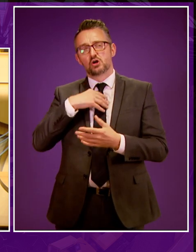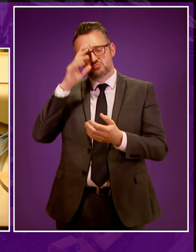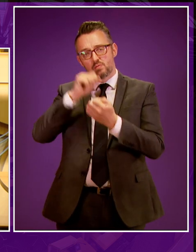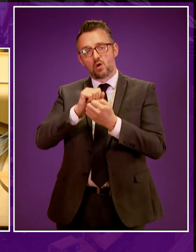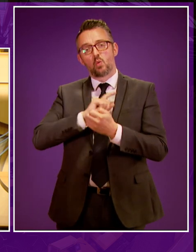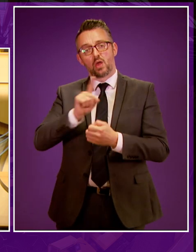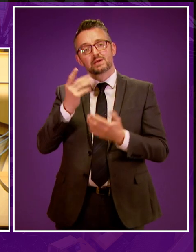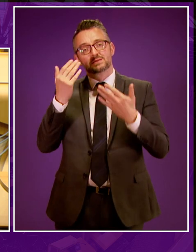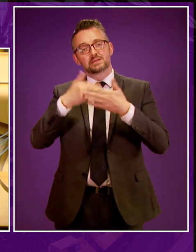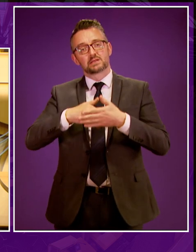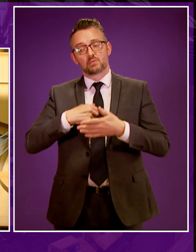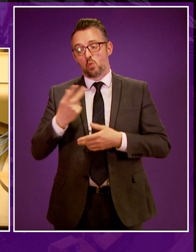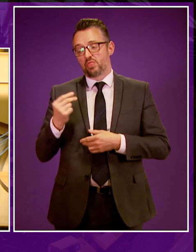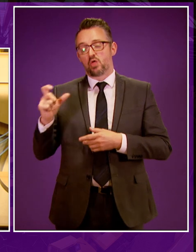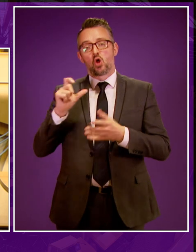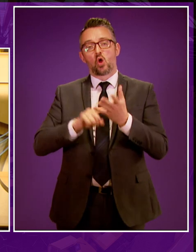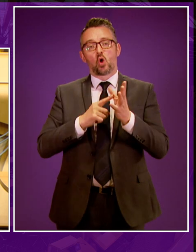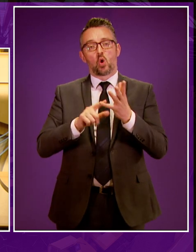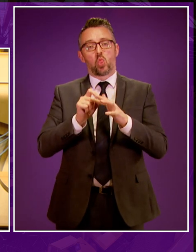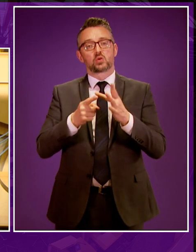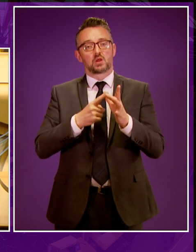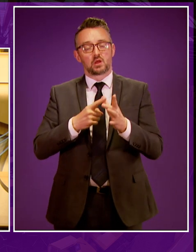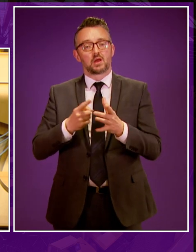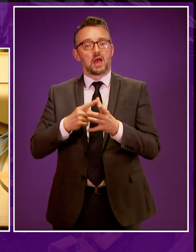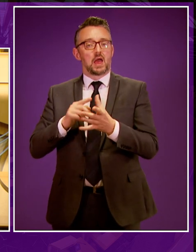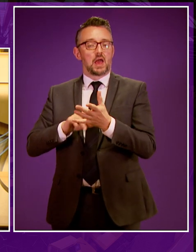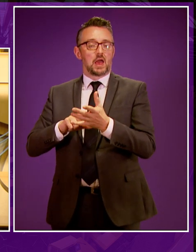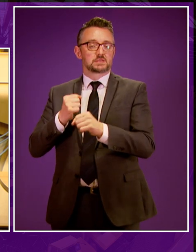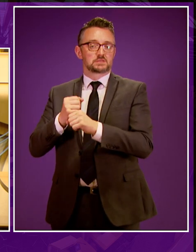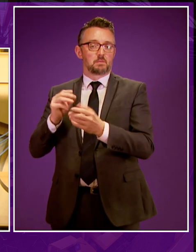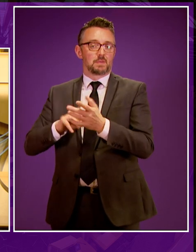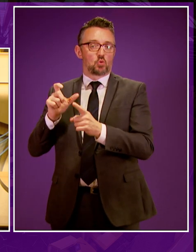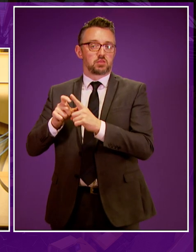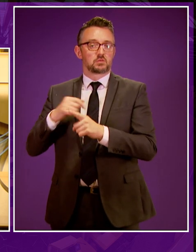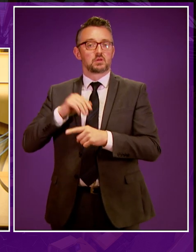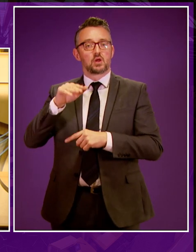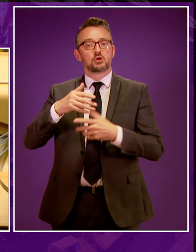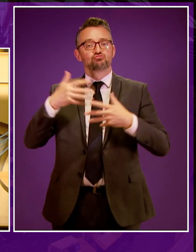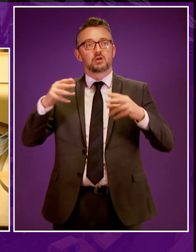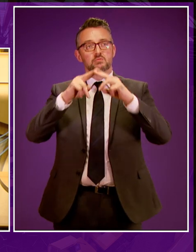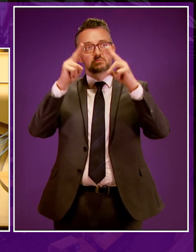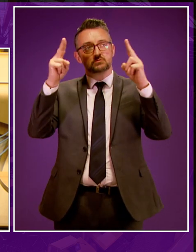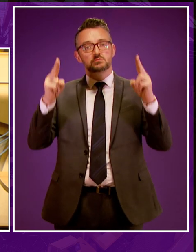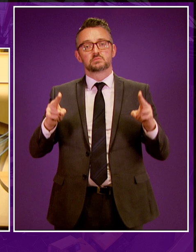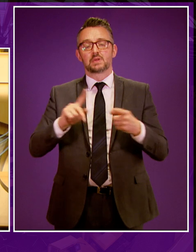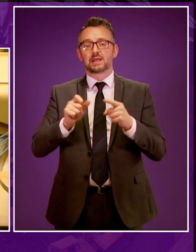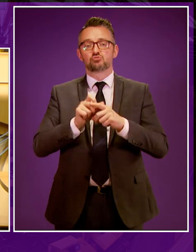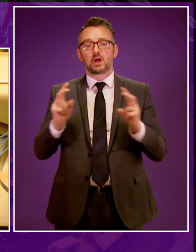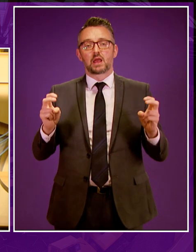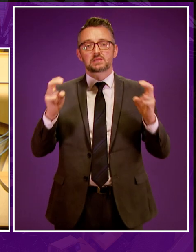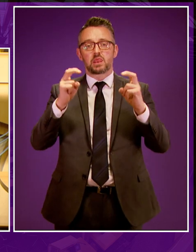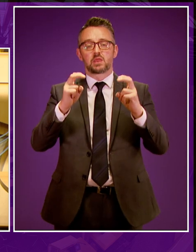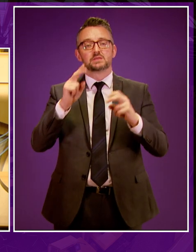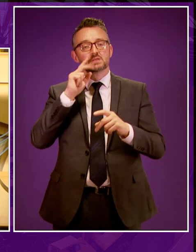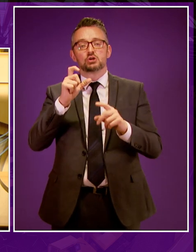That was the evening I, along with Claudia Beamish and Angus Macdonald, had the enormous privilege of being in the Great Hall of Edinburgh Castle to see Christina